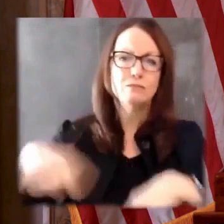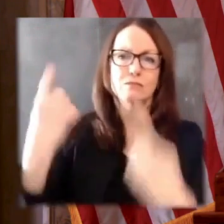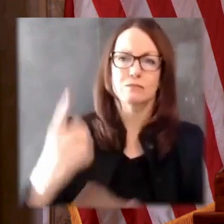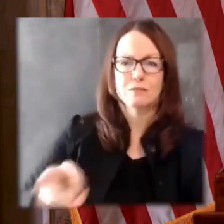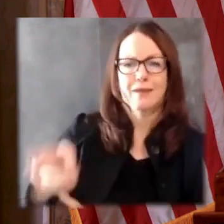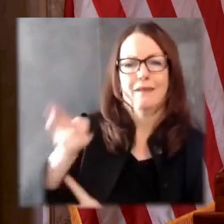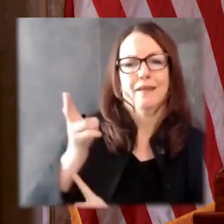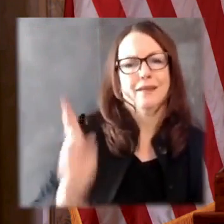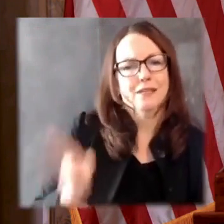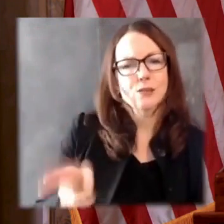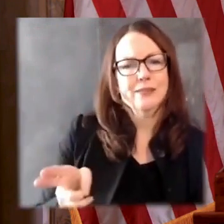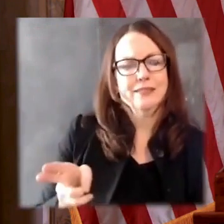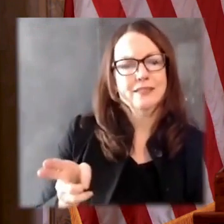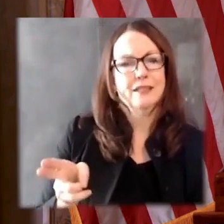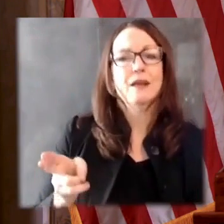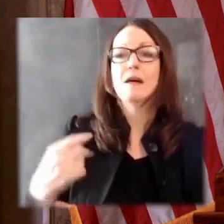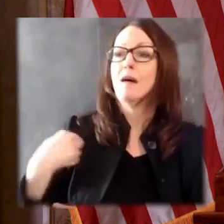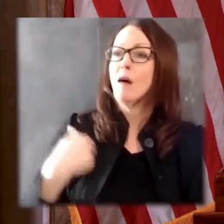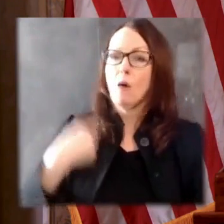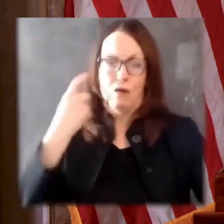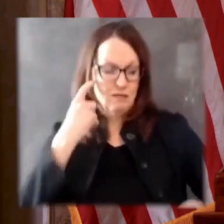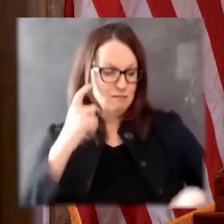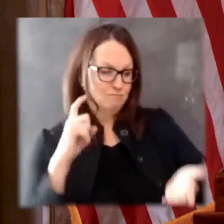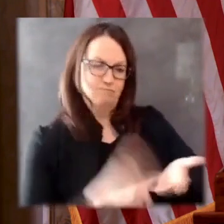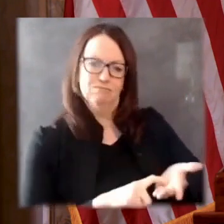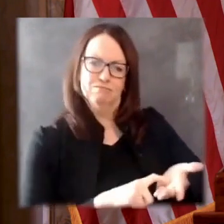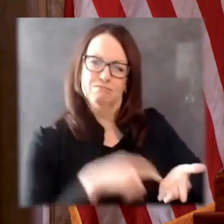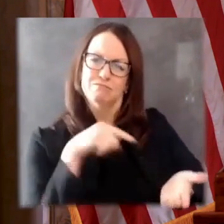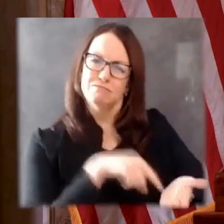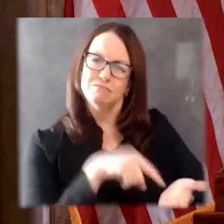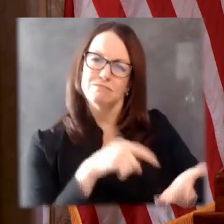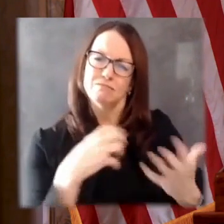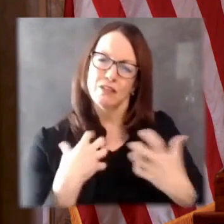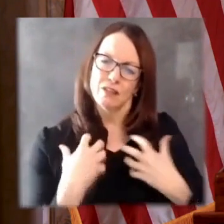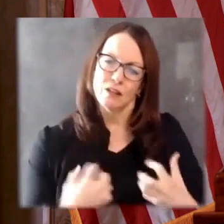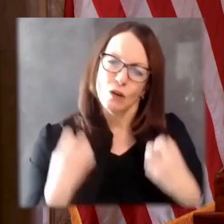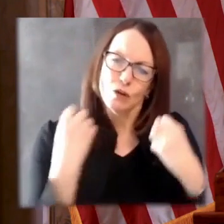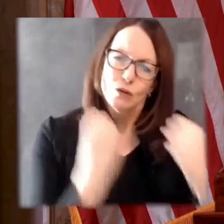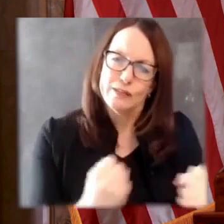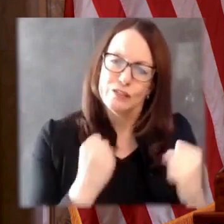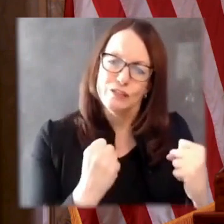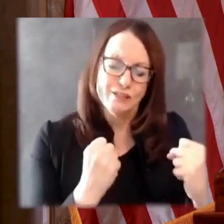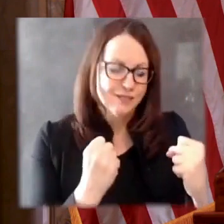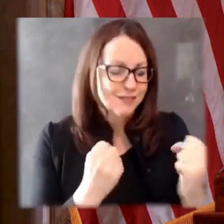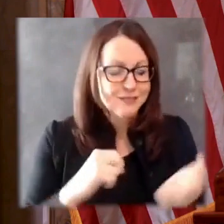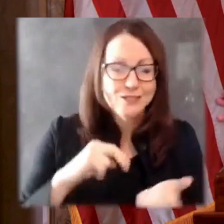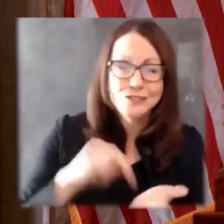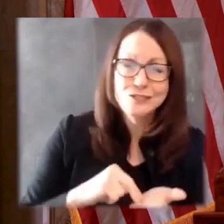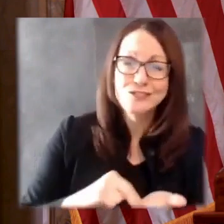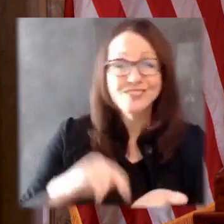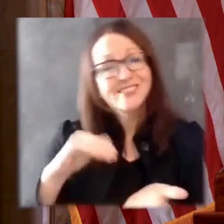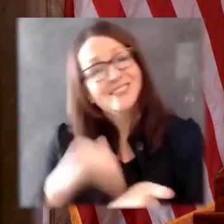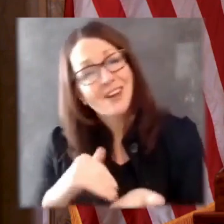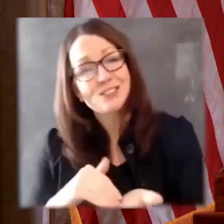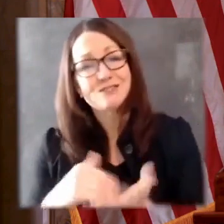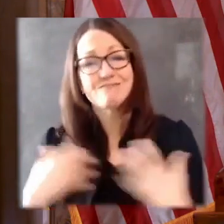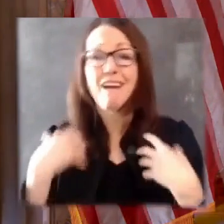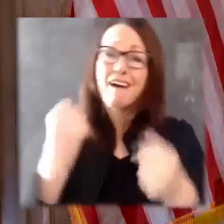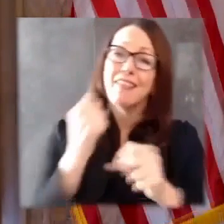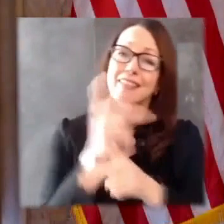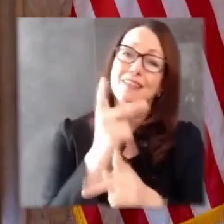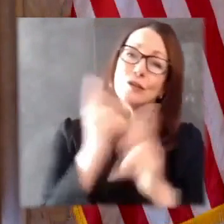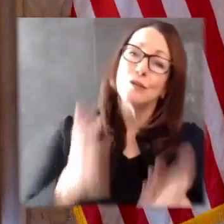hallways and the doctors and nurses and health care workers who've braced themselves on the way to work and walked through the door anyway,